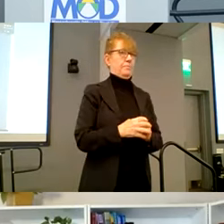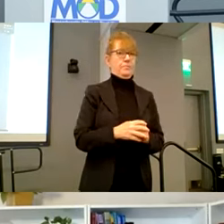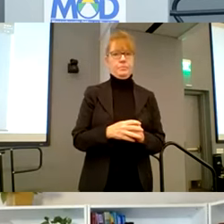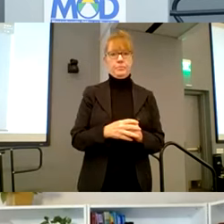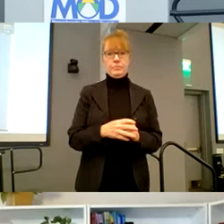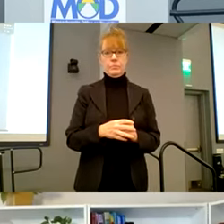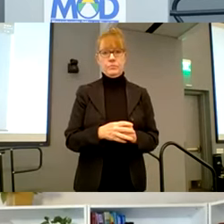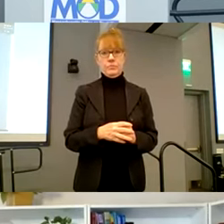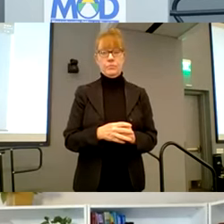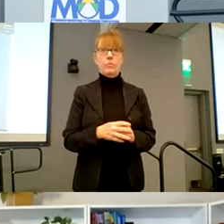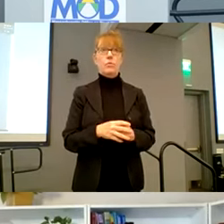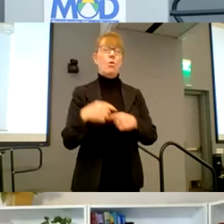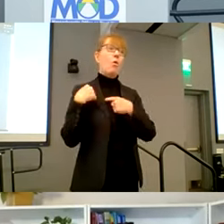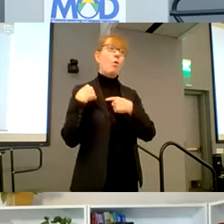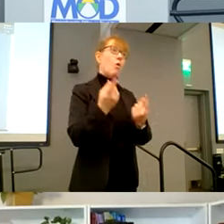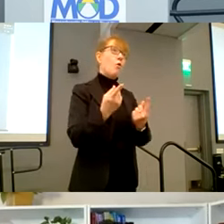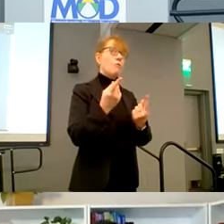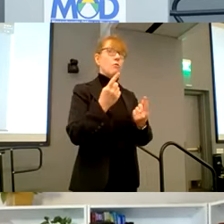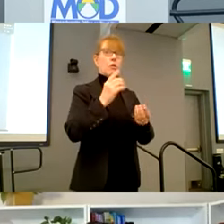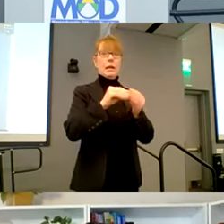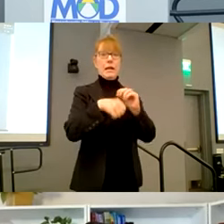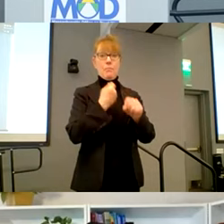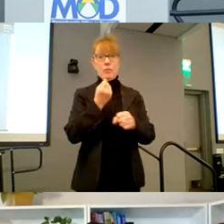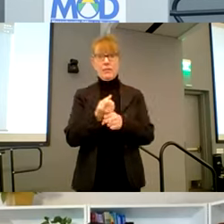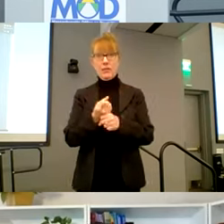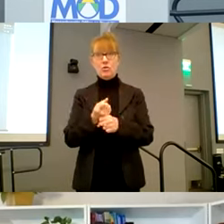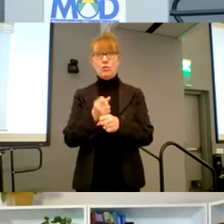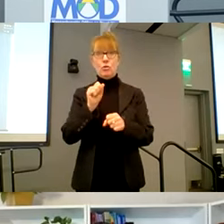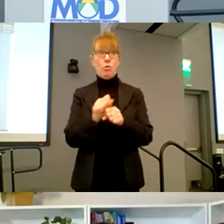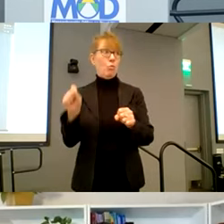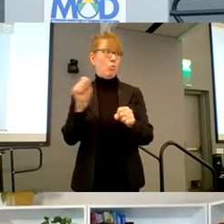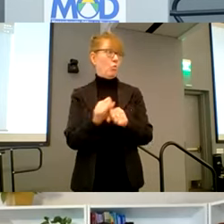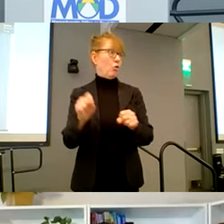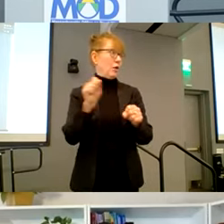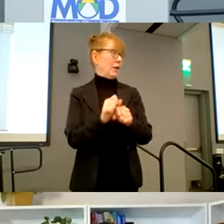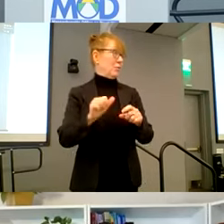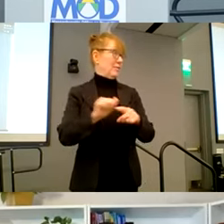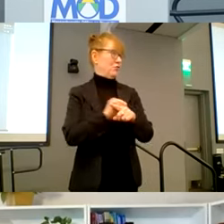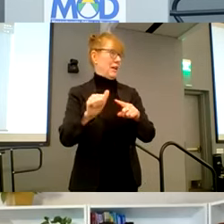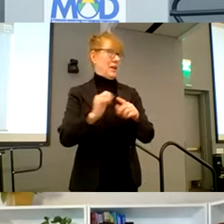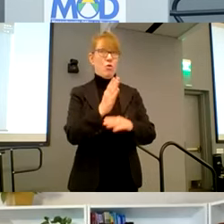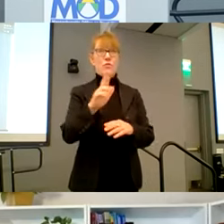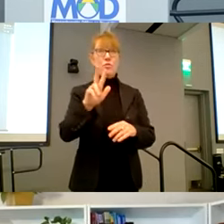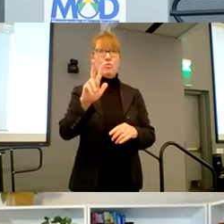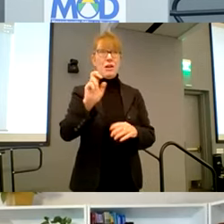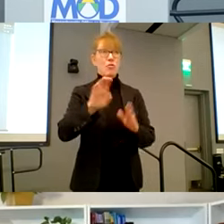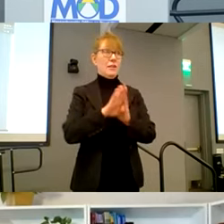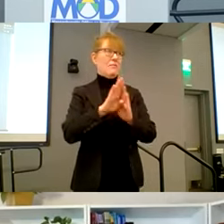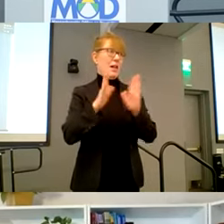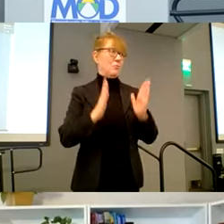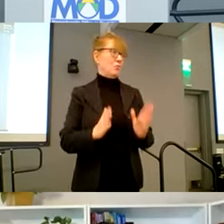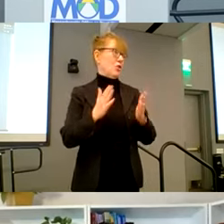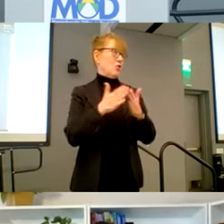so over the number of years that we've been doing this, um, we've trained now over 300 developers across major AAA